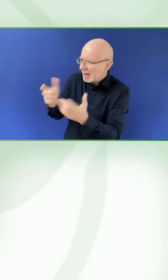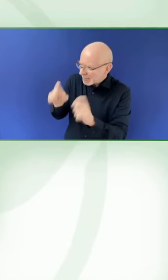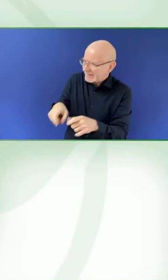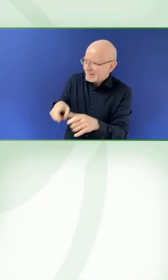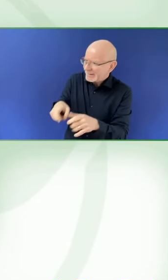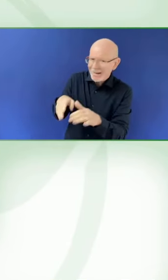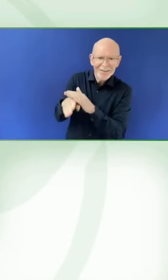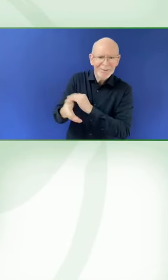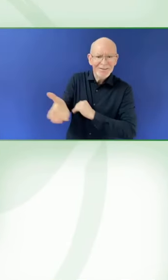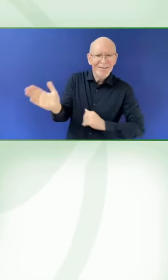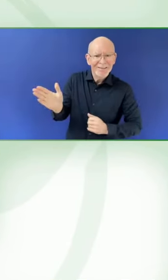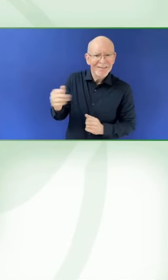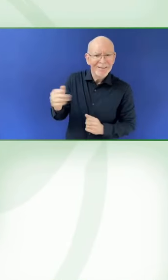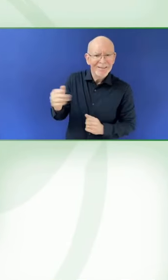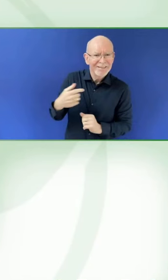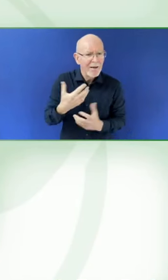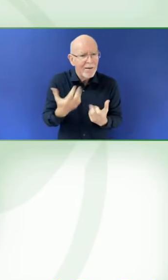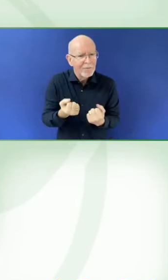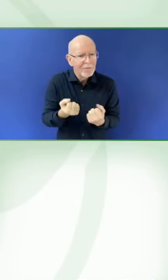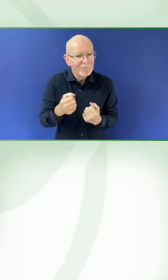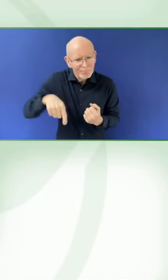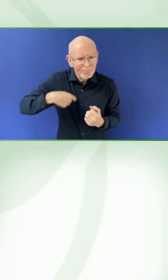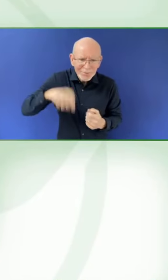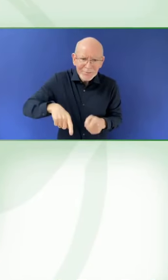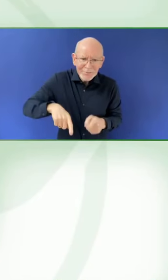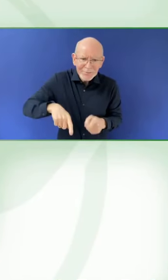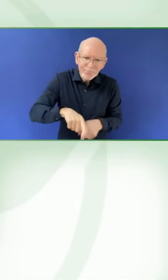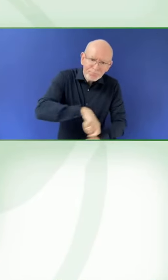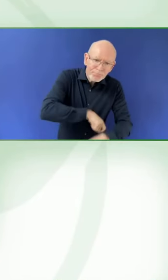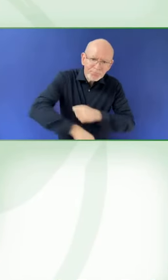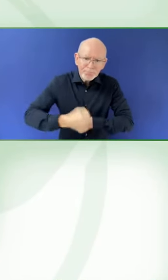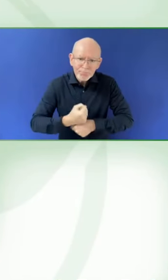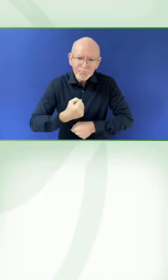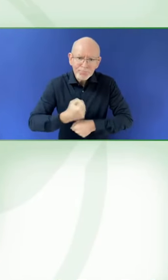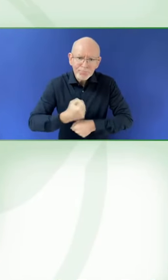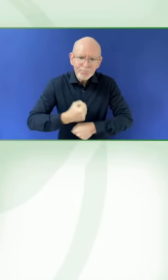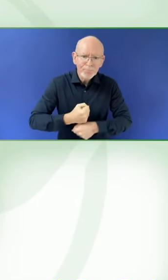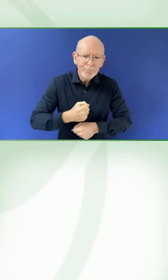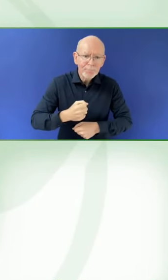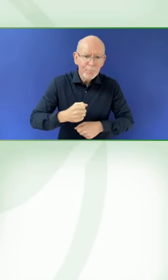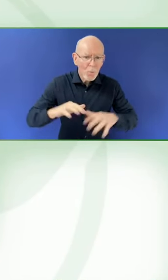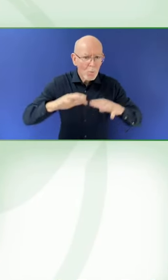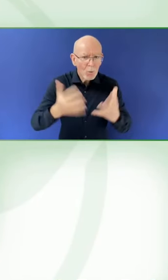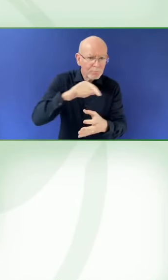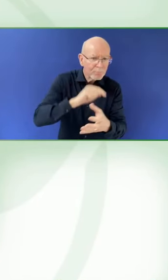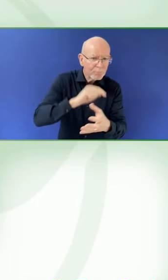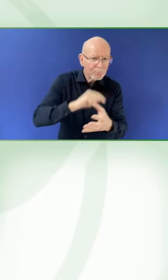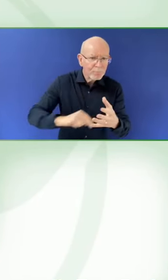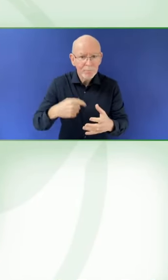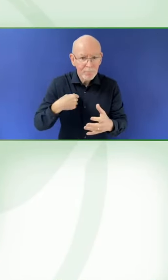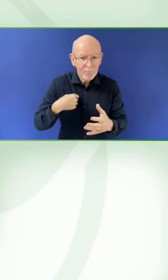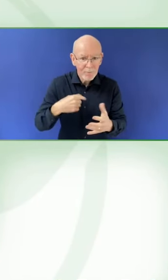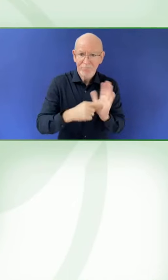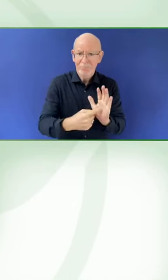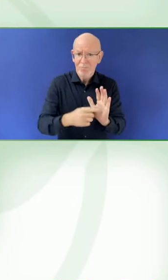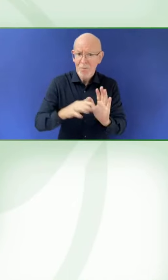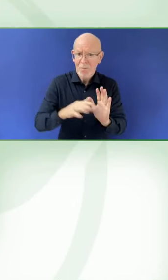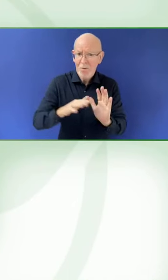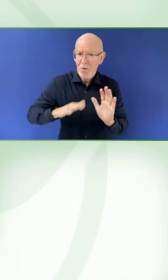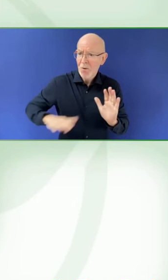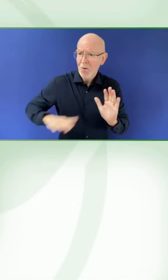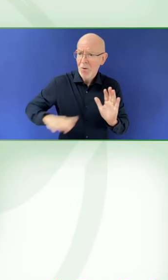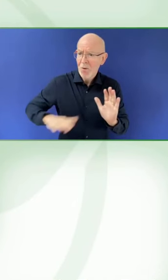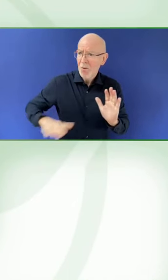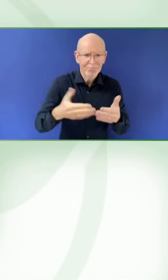make the progress that we need to. And so the other thing I'd like you to focus on when we listen to these amazing projects that we'll focus on today is